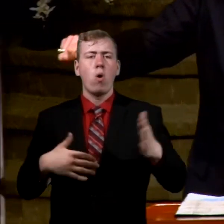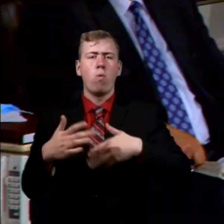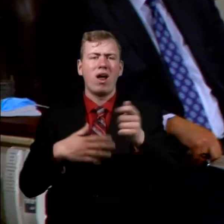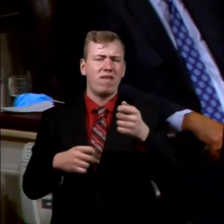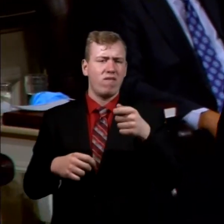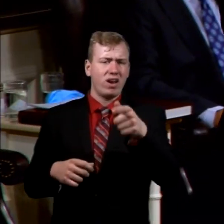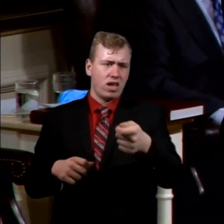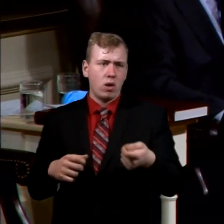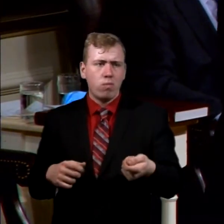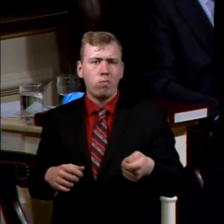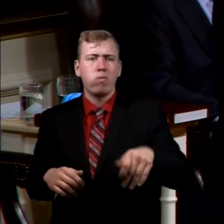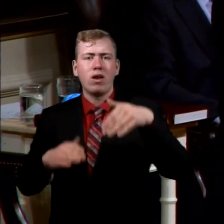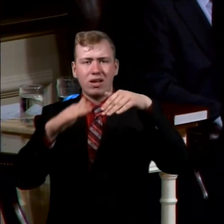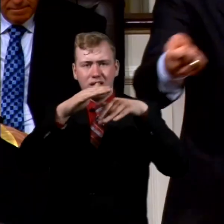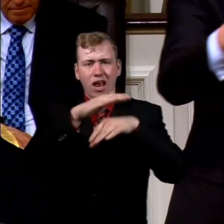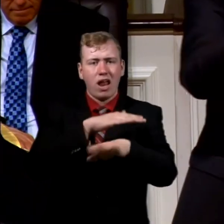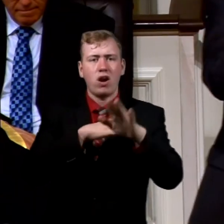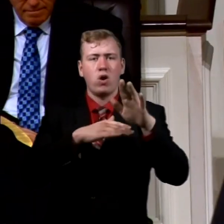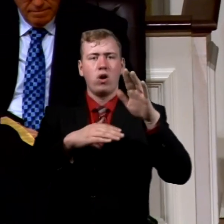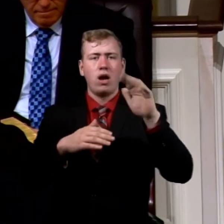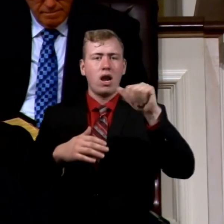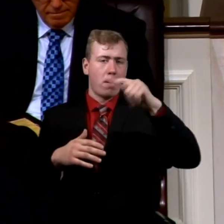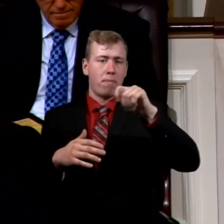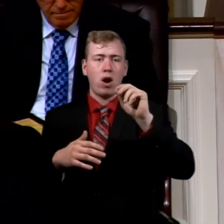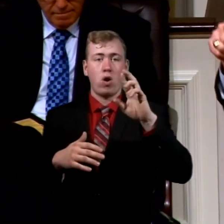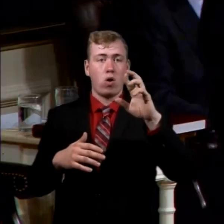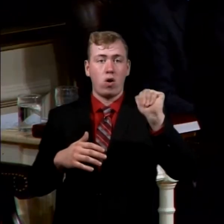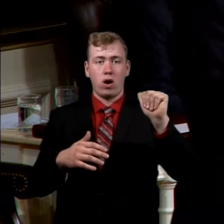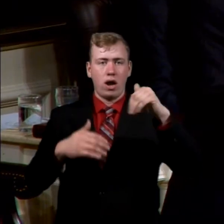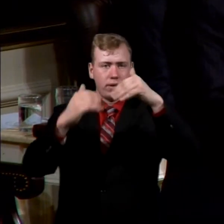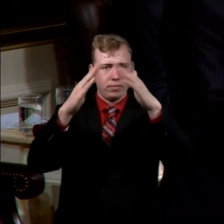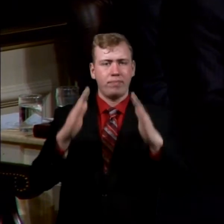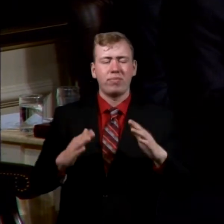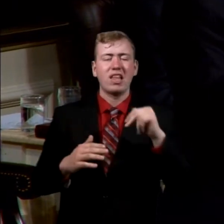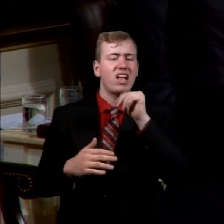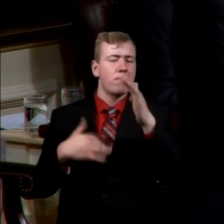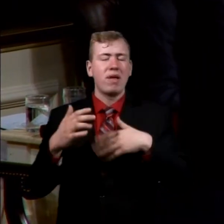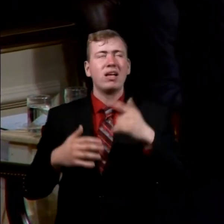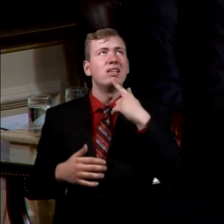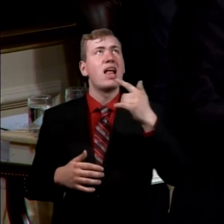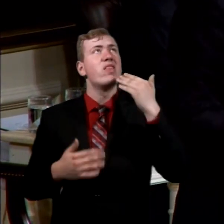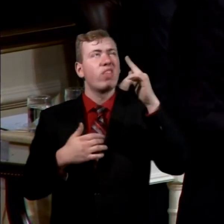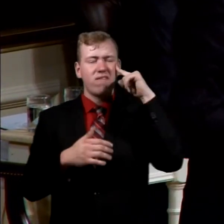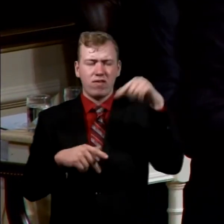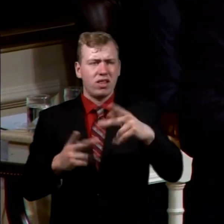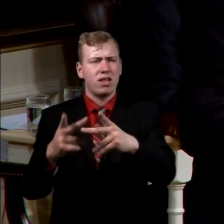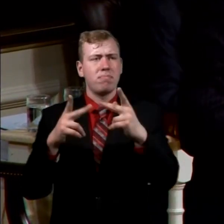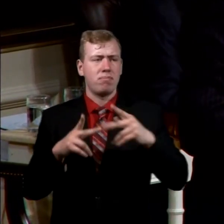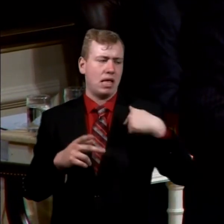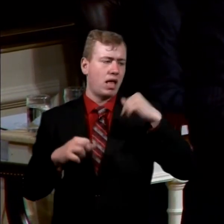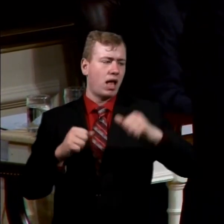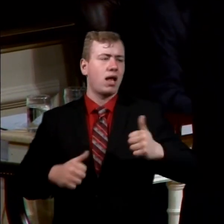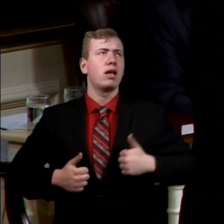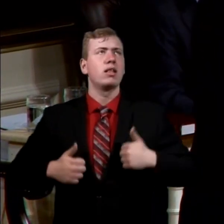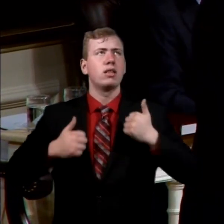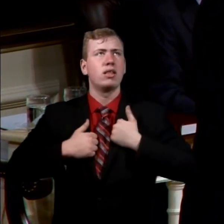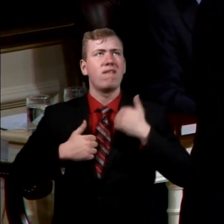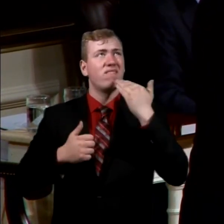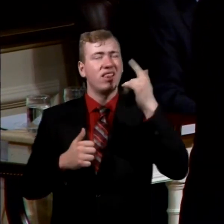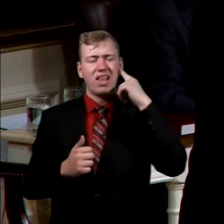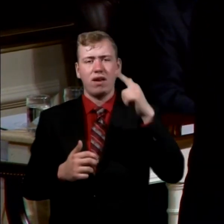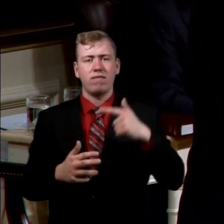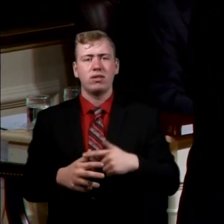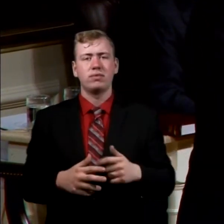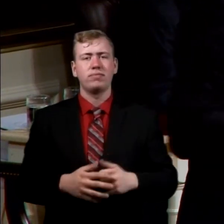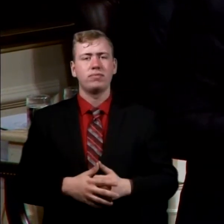to go into a studio apartment or a mansion, say, Lord, thank you for this place that you've given me to live. Thank you for this.